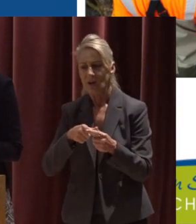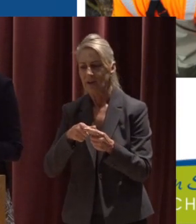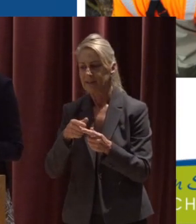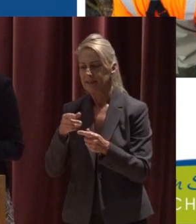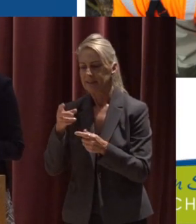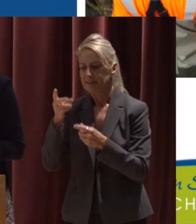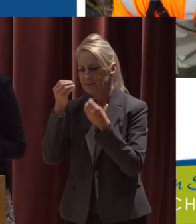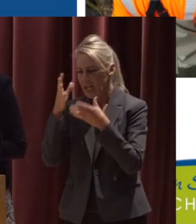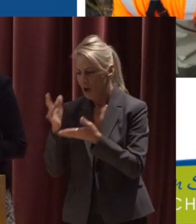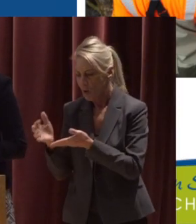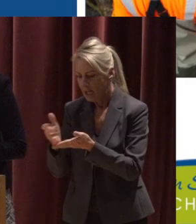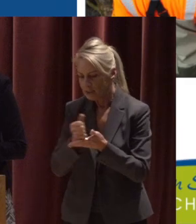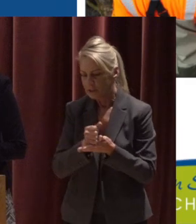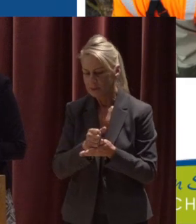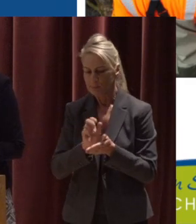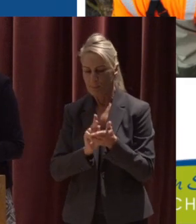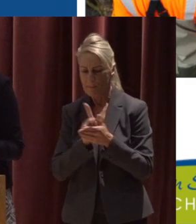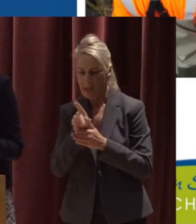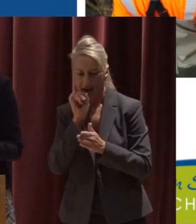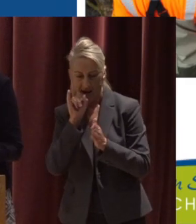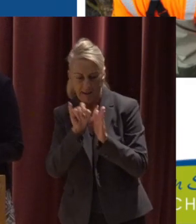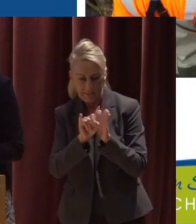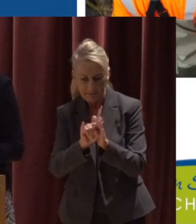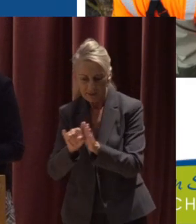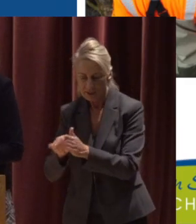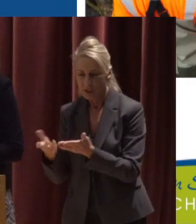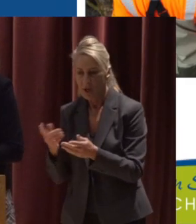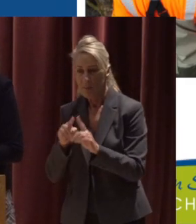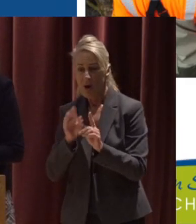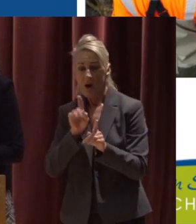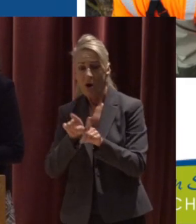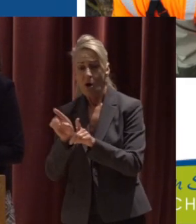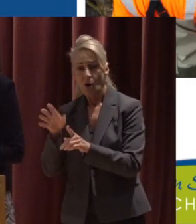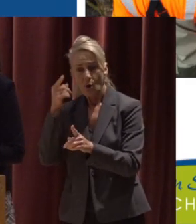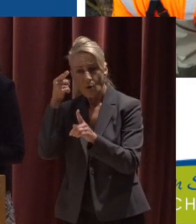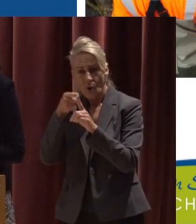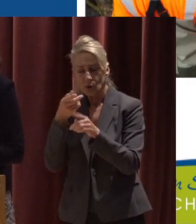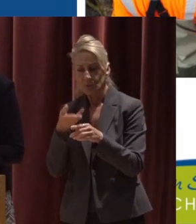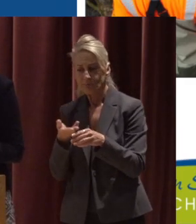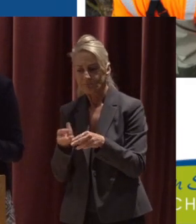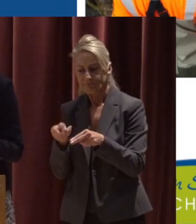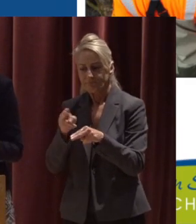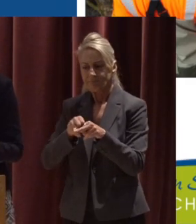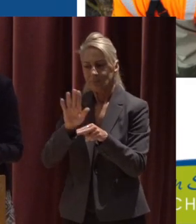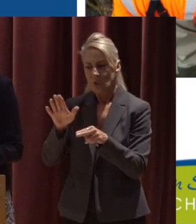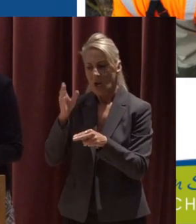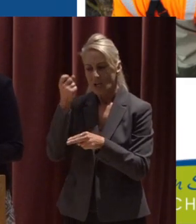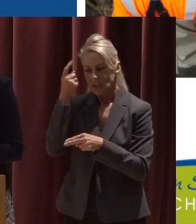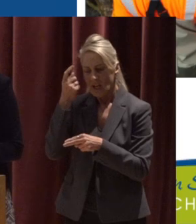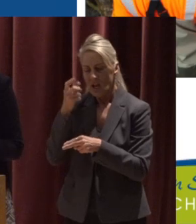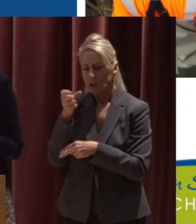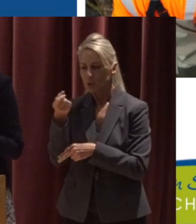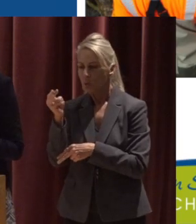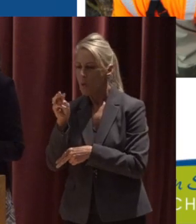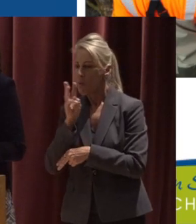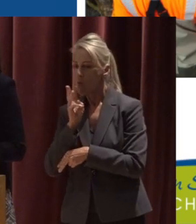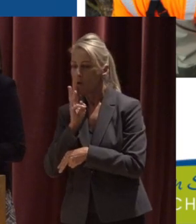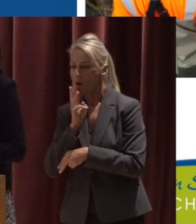They work on plant identification But there's also the goal to try and increase their understanding of stormwater as a whole